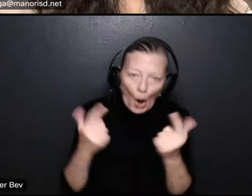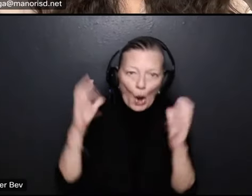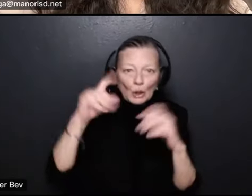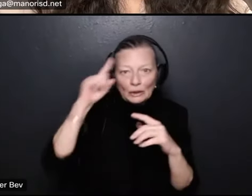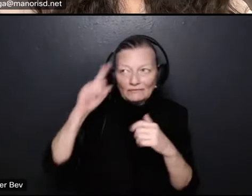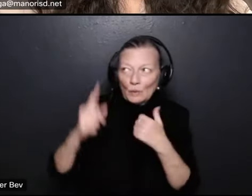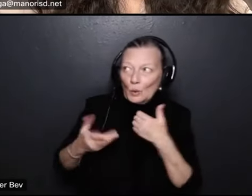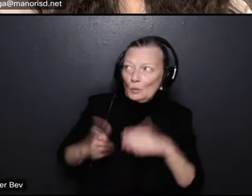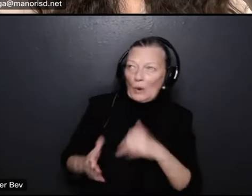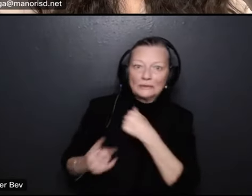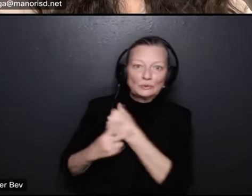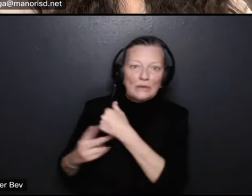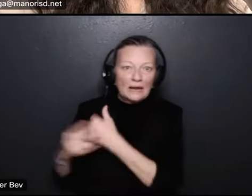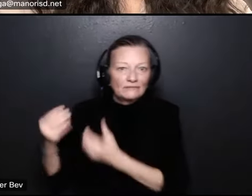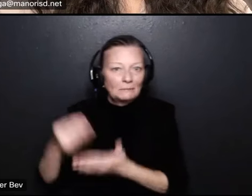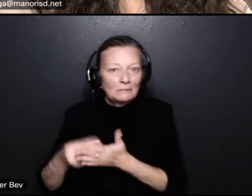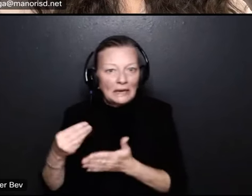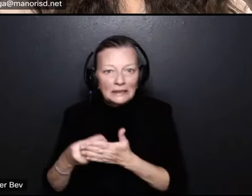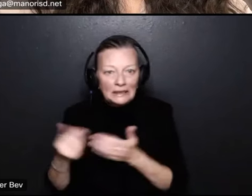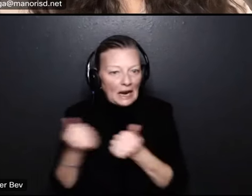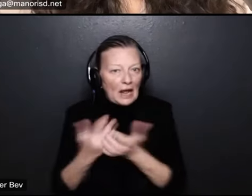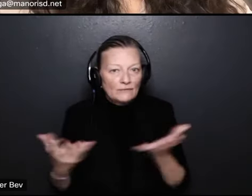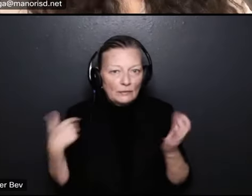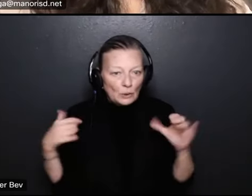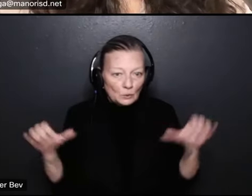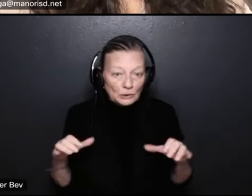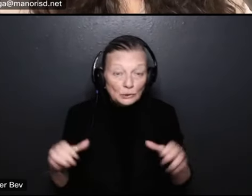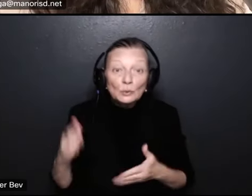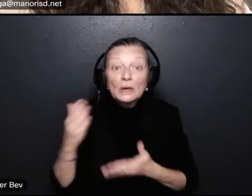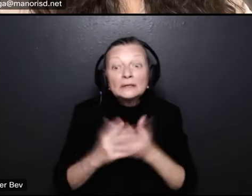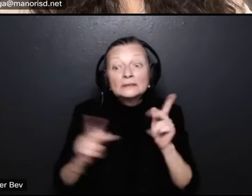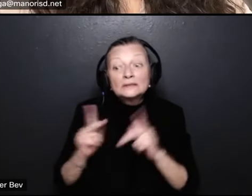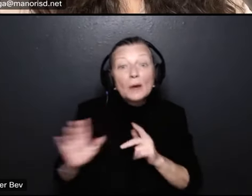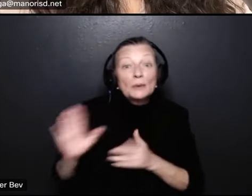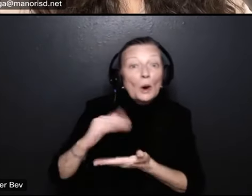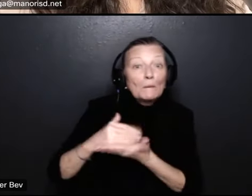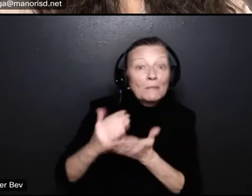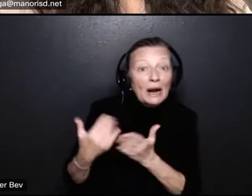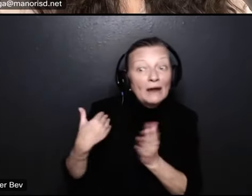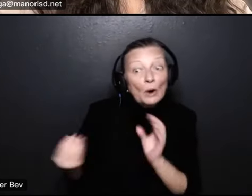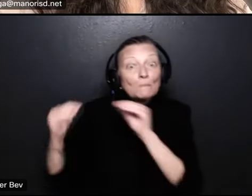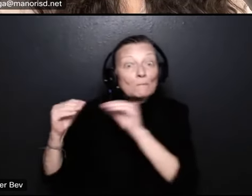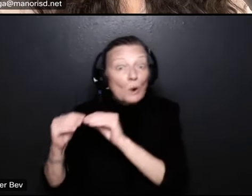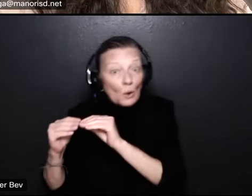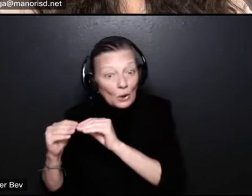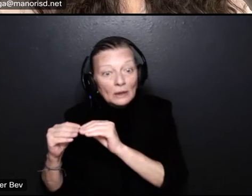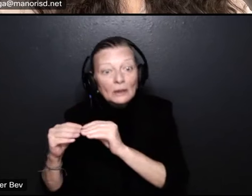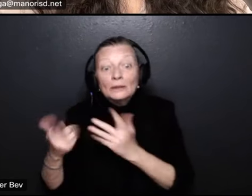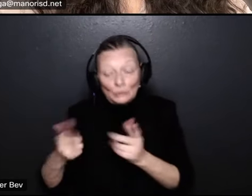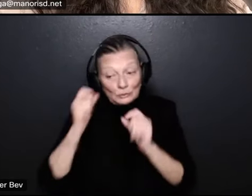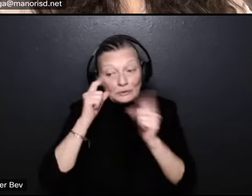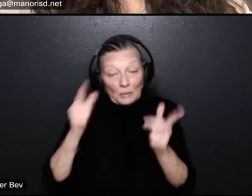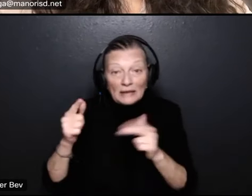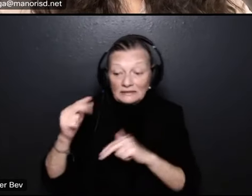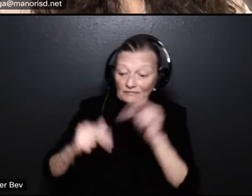aspect of the work we do now some people's budgets are bigger than others so they have more to lose and you'd be surprised the facilities and maintenance